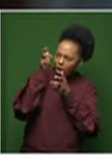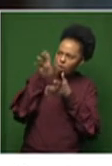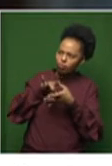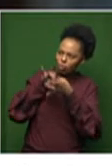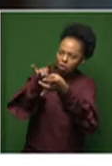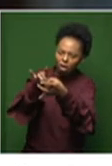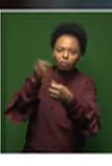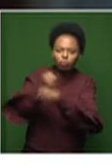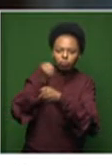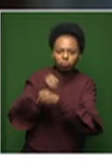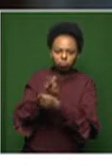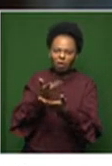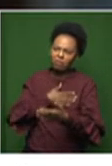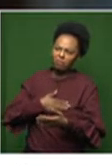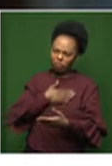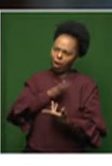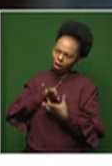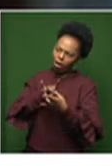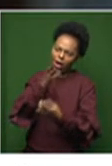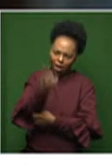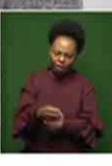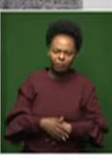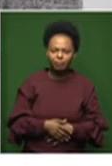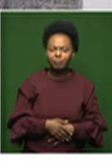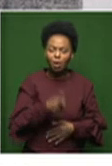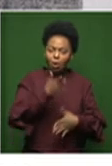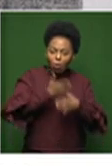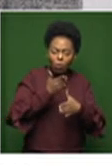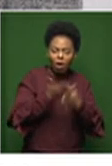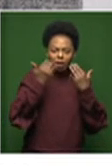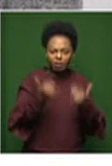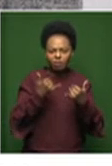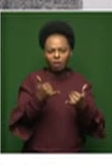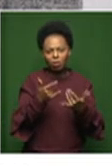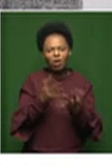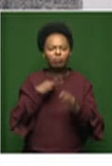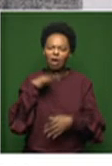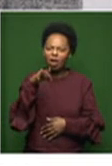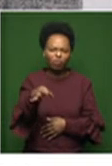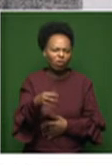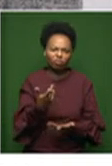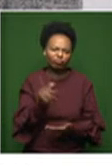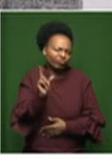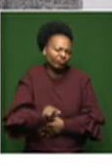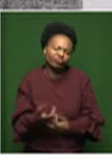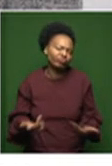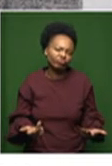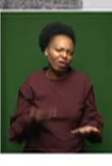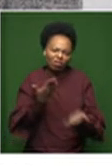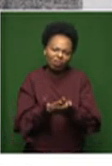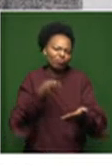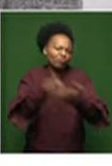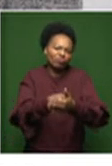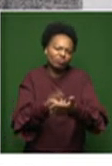with the work and to feel engaged. And the price point of the work speaks to that. It's affordable work. So anyone